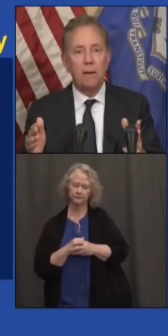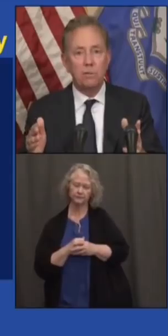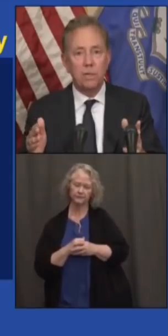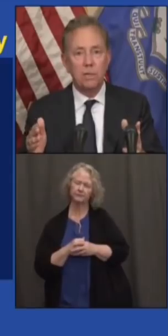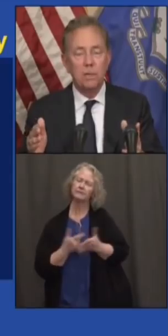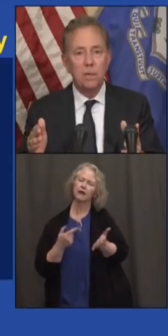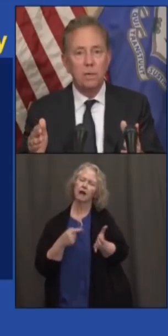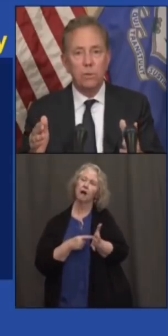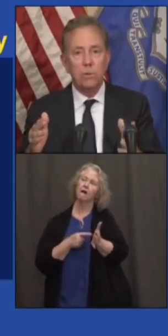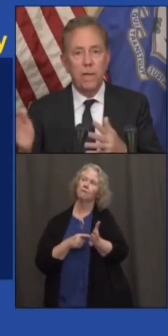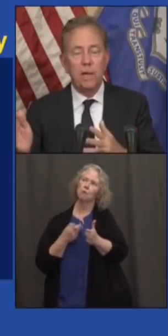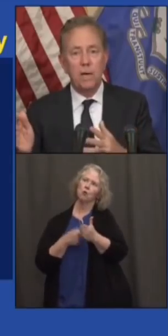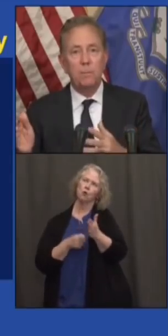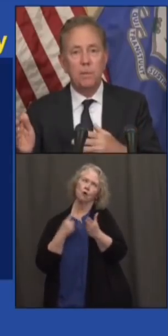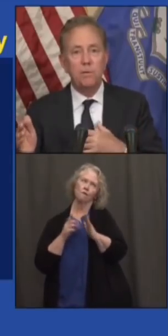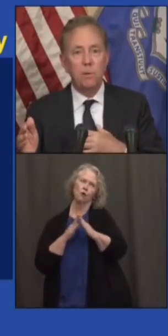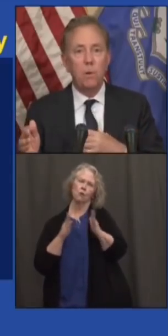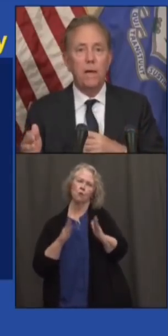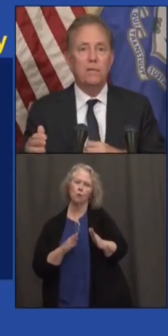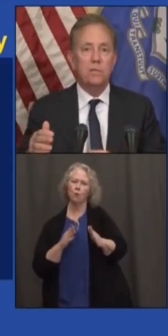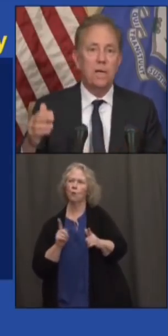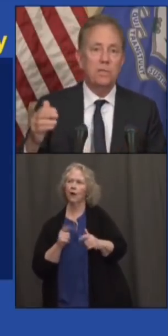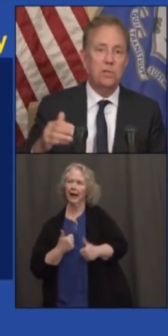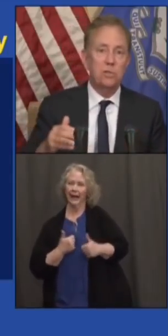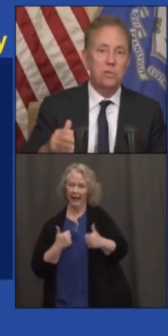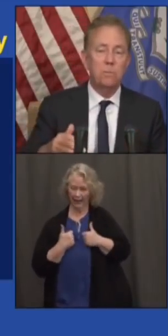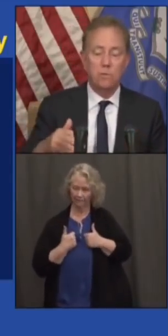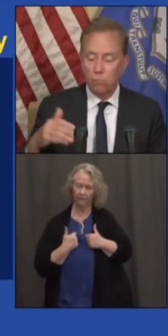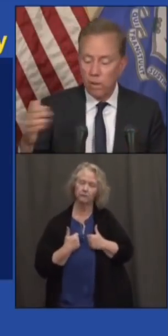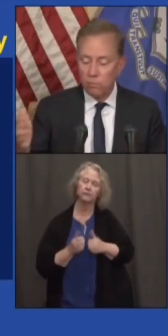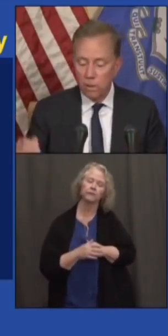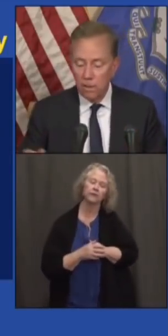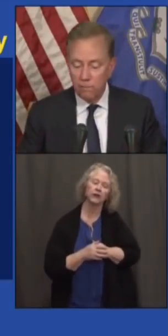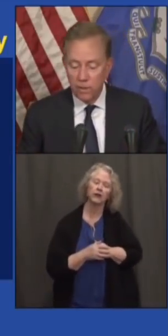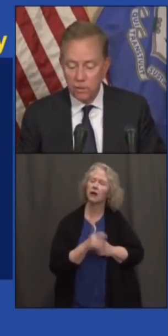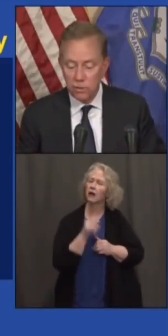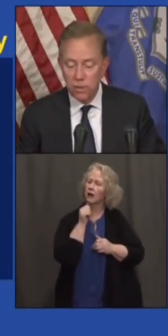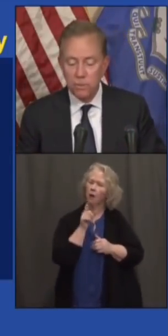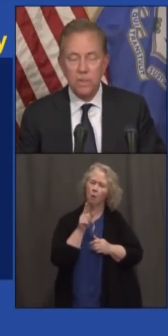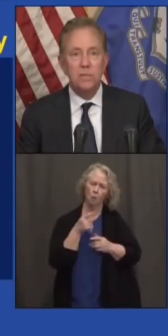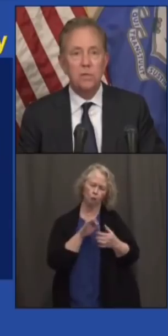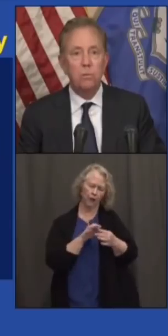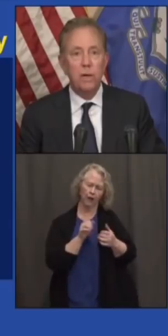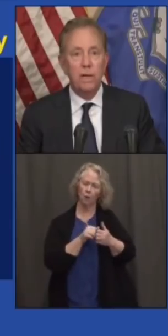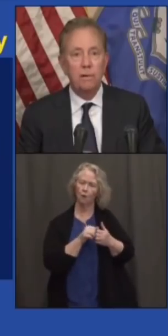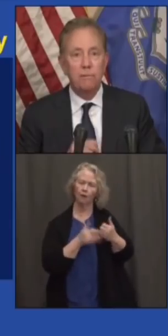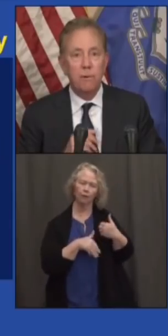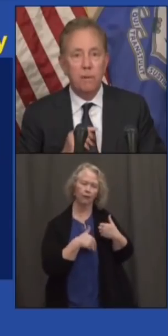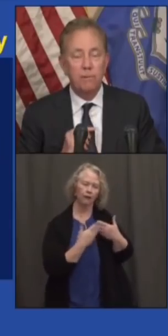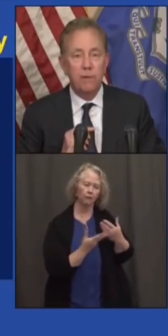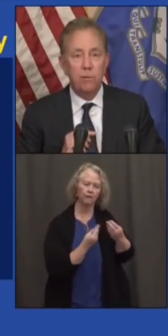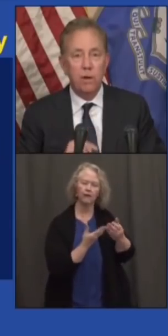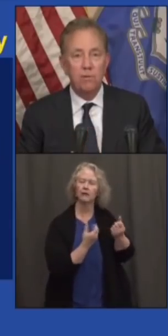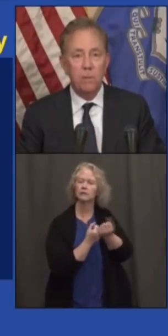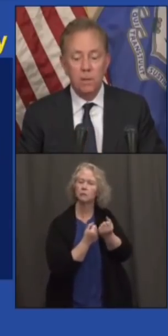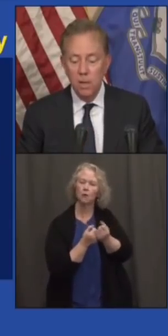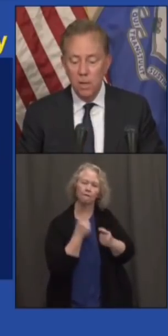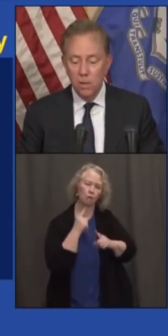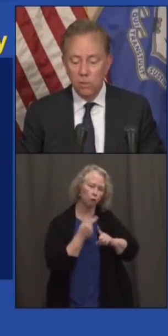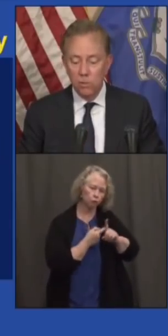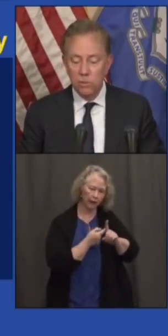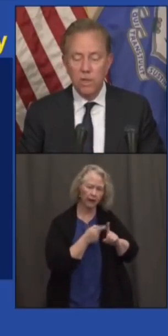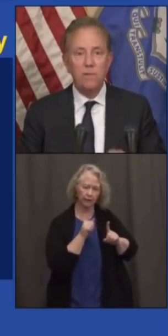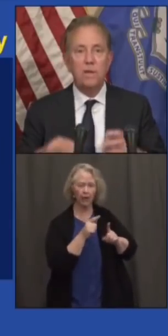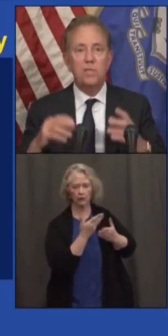affordable housing. We're doing that a couple of different ways, not just in terms of rent relief and other subsidies that we're getting from the federal government.